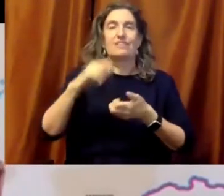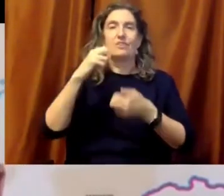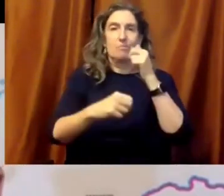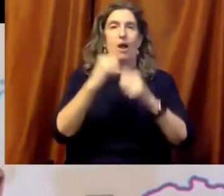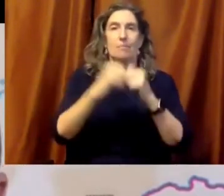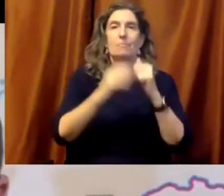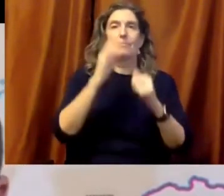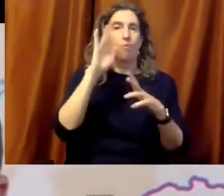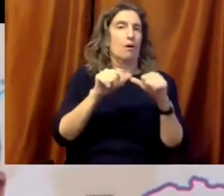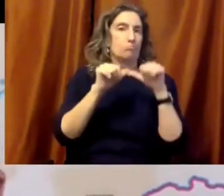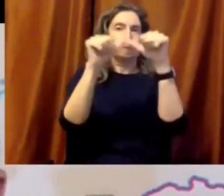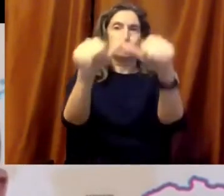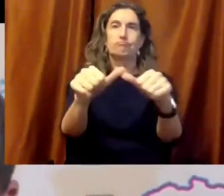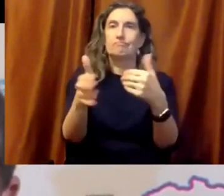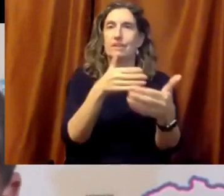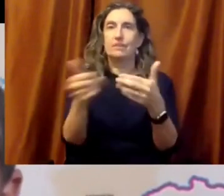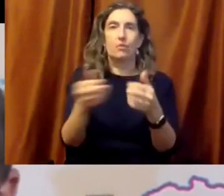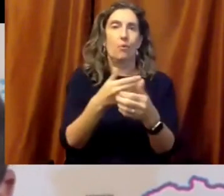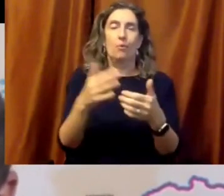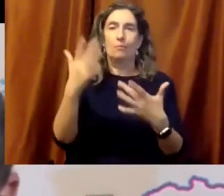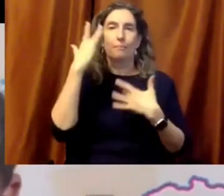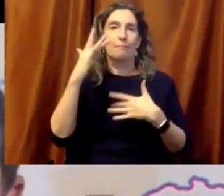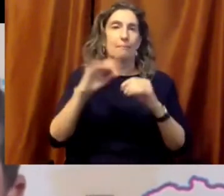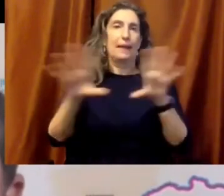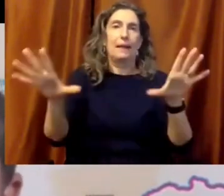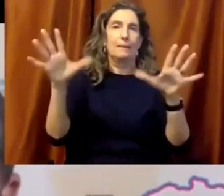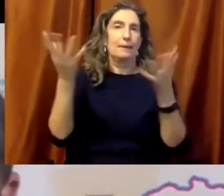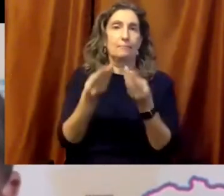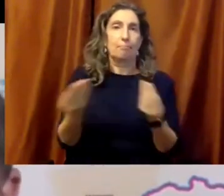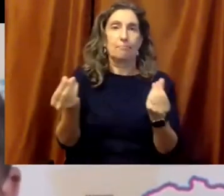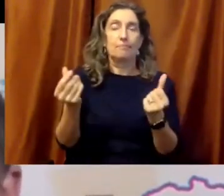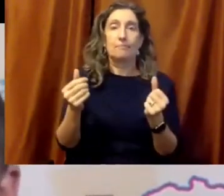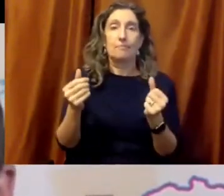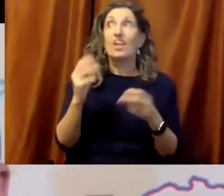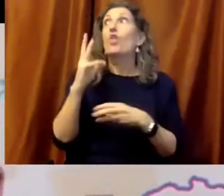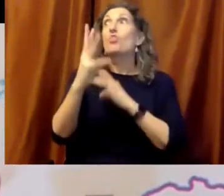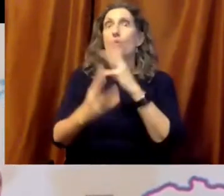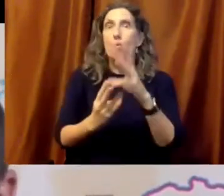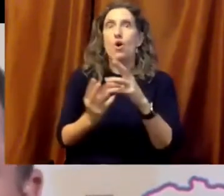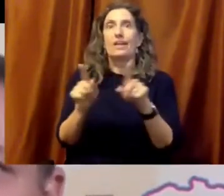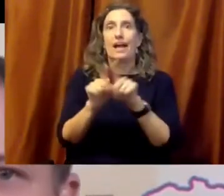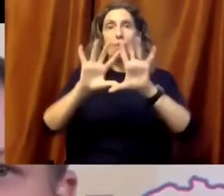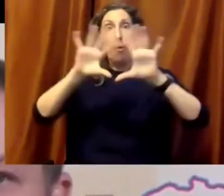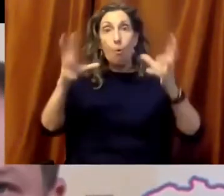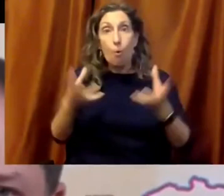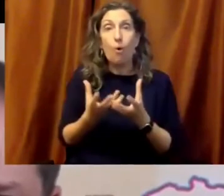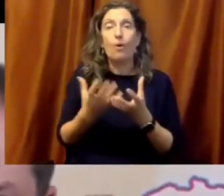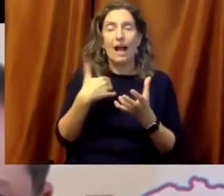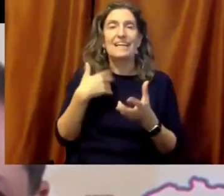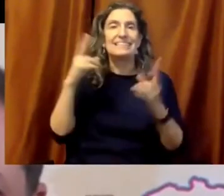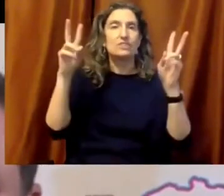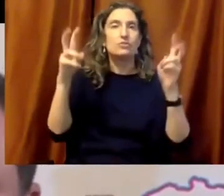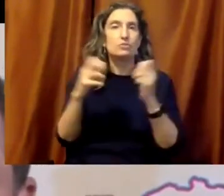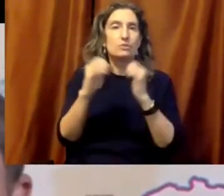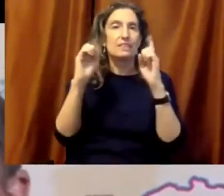education systems are in deep trouble. Today, International Education Day, our colleagues at the Global Campaign for